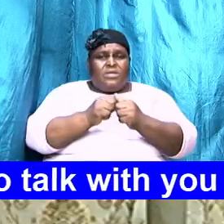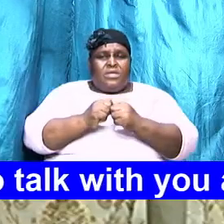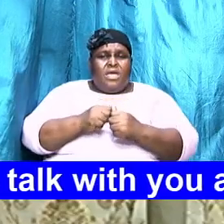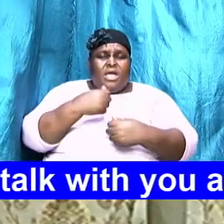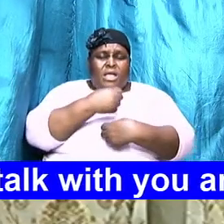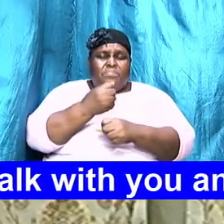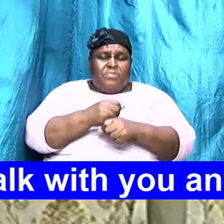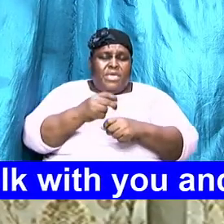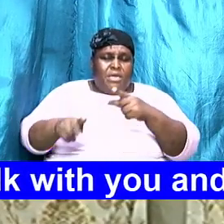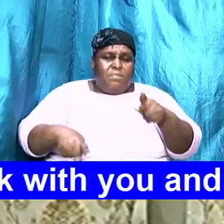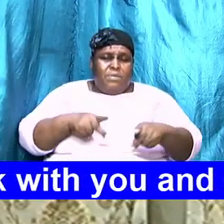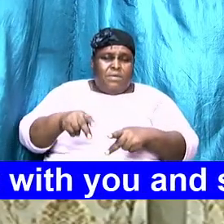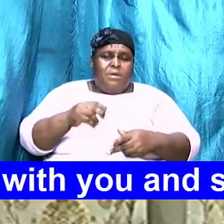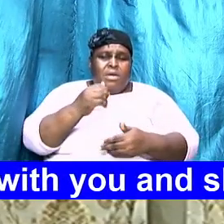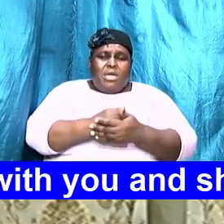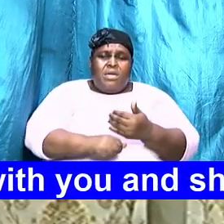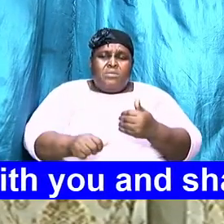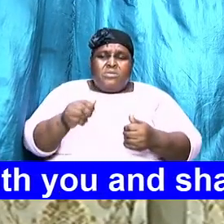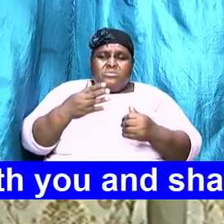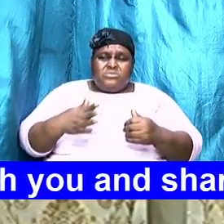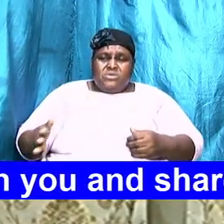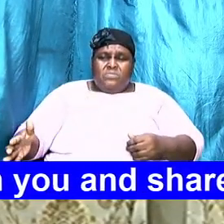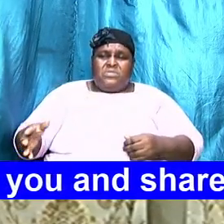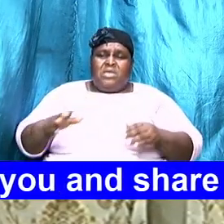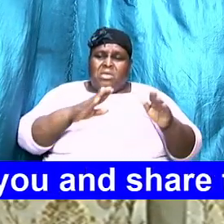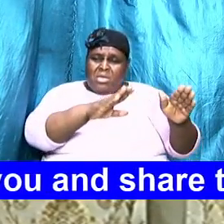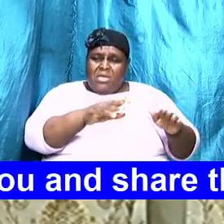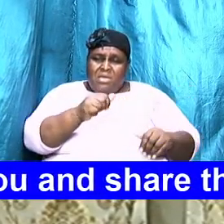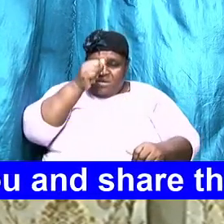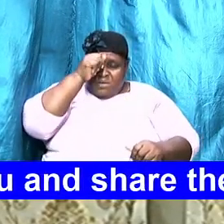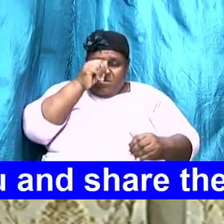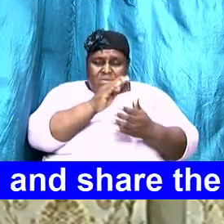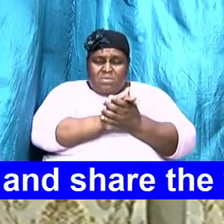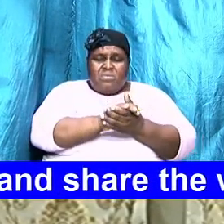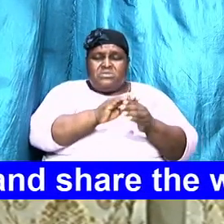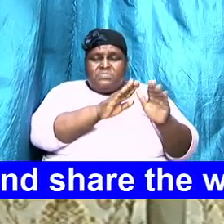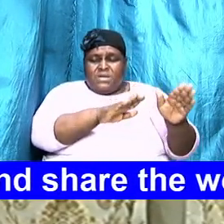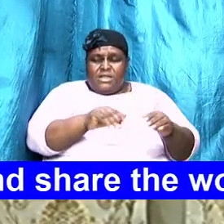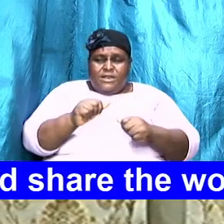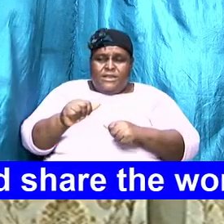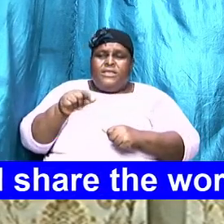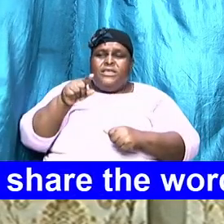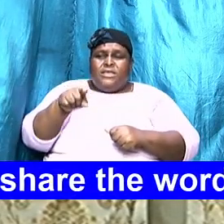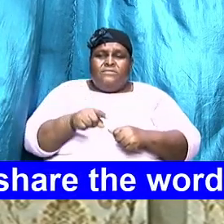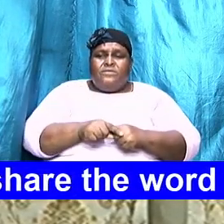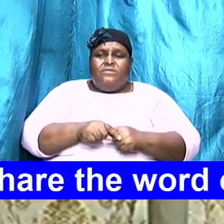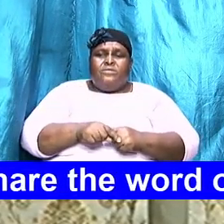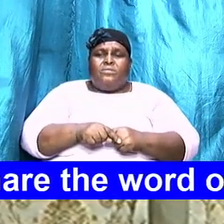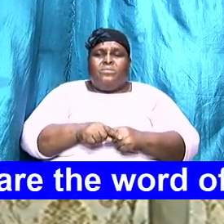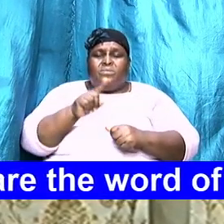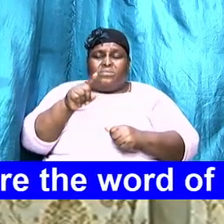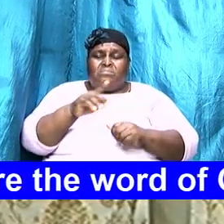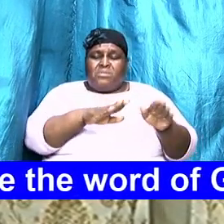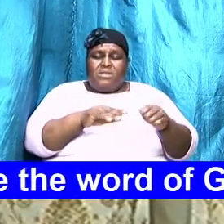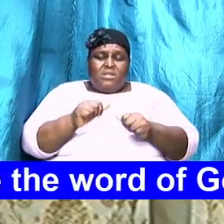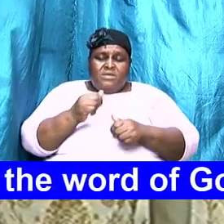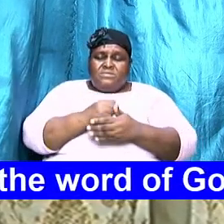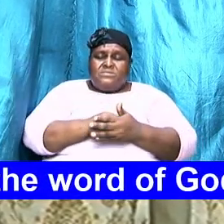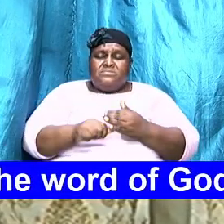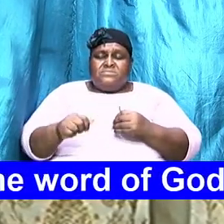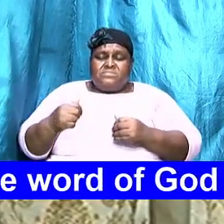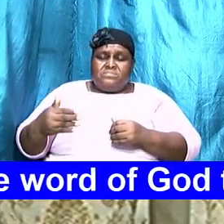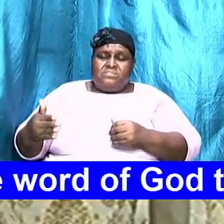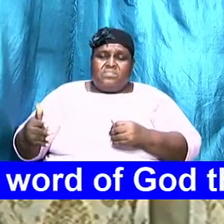to tell you put on something in case them leave you so that you sow a seed in the mind that one of you leave each other and so